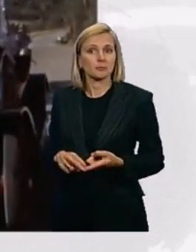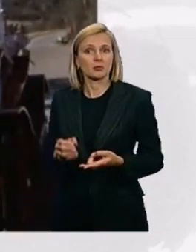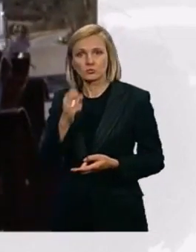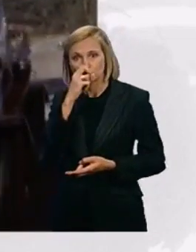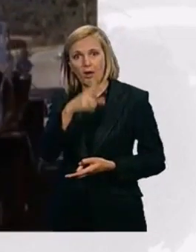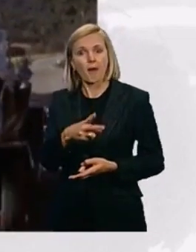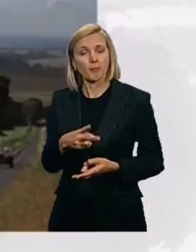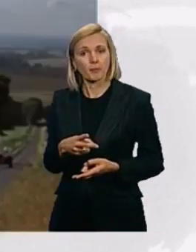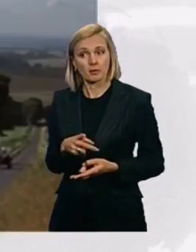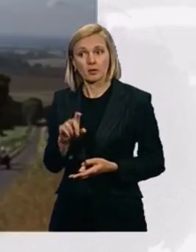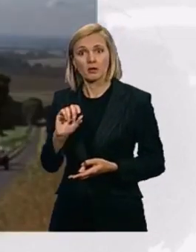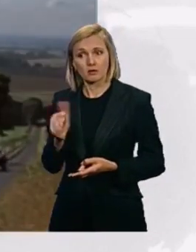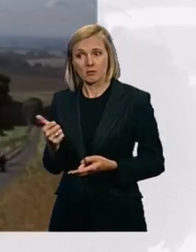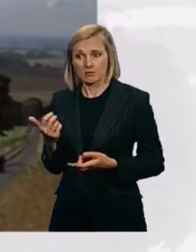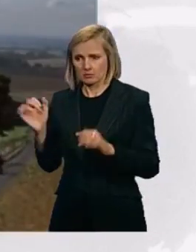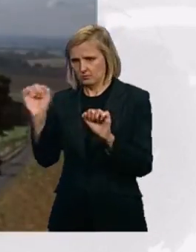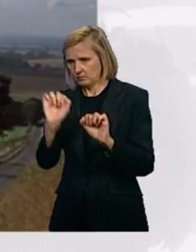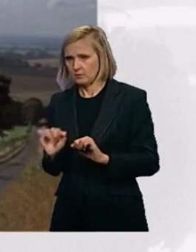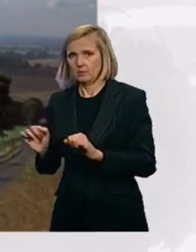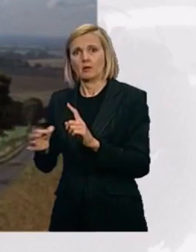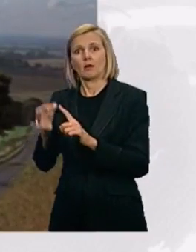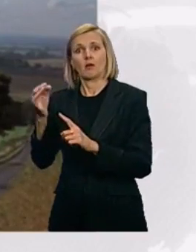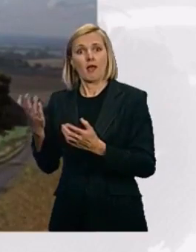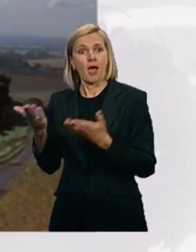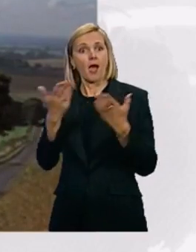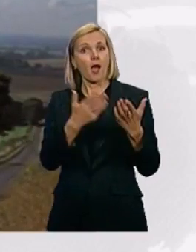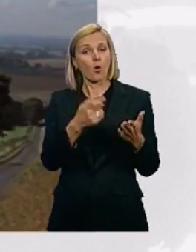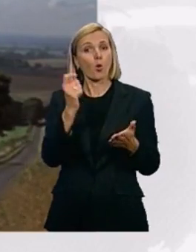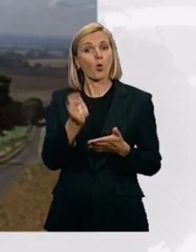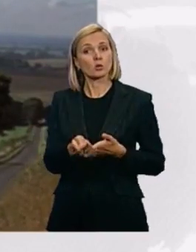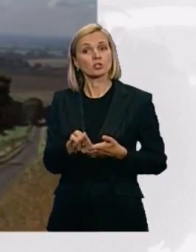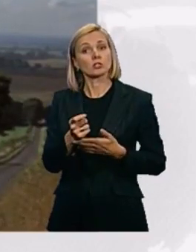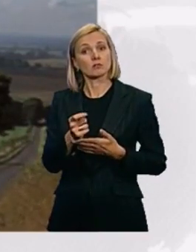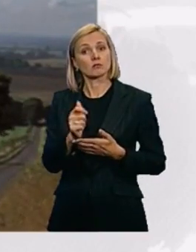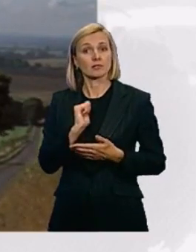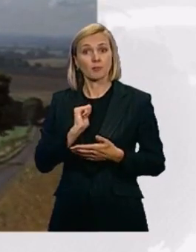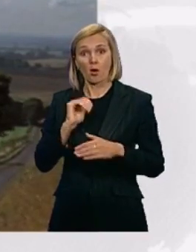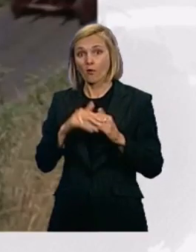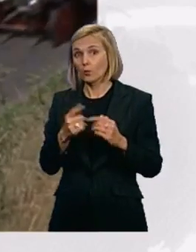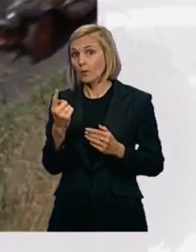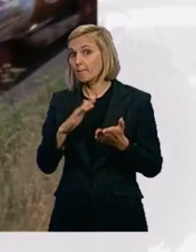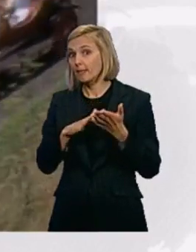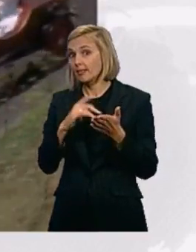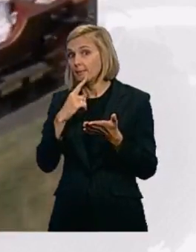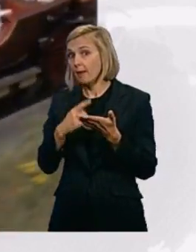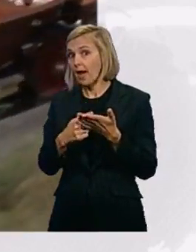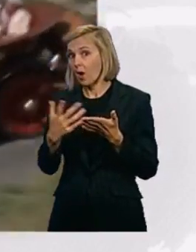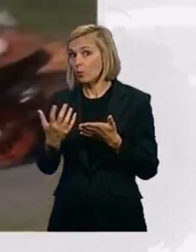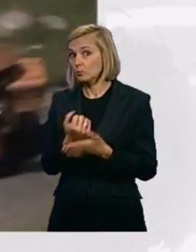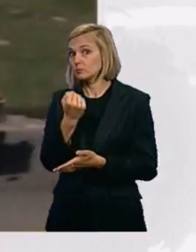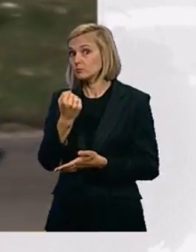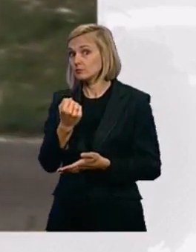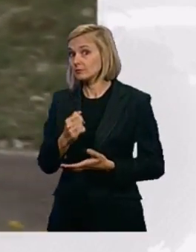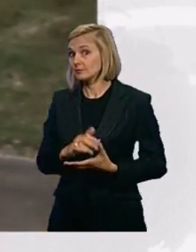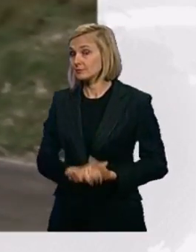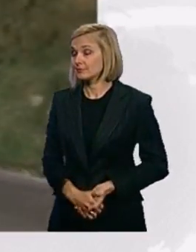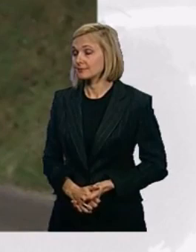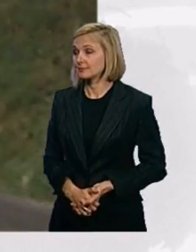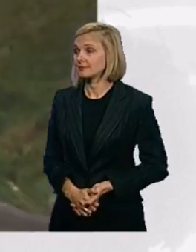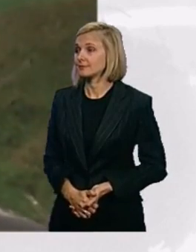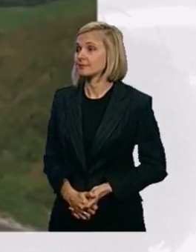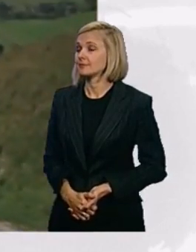the Beverly Hills auction, she's expected to fetch well over a million pounds. And that's truly scrumptious.